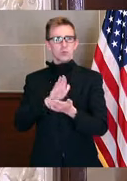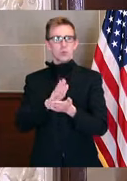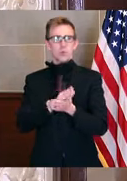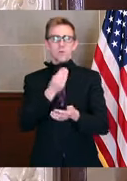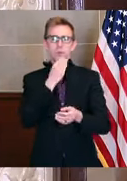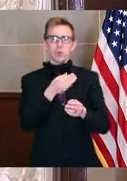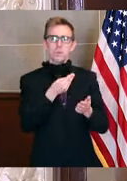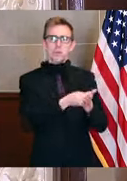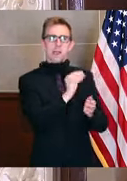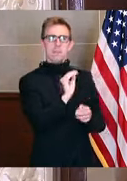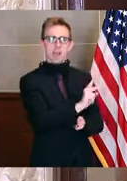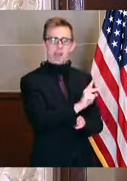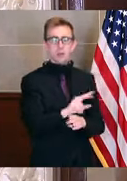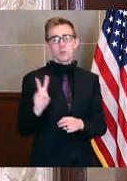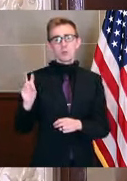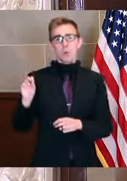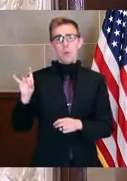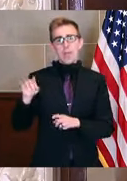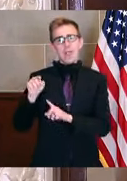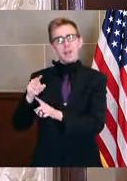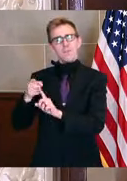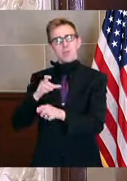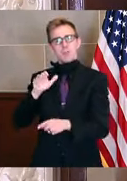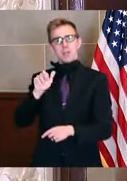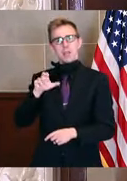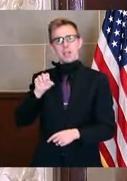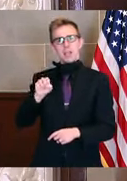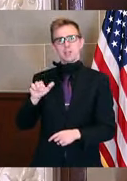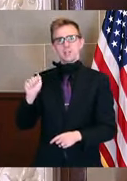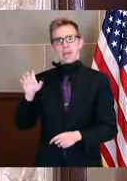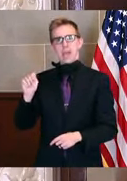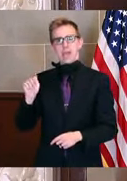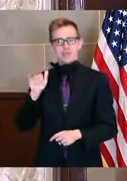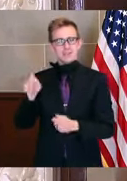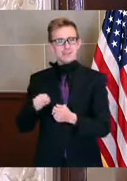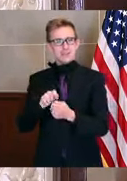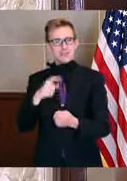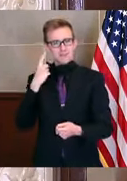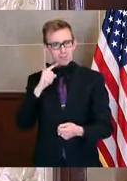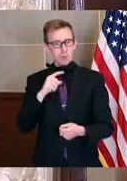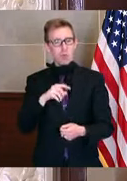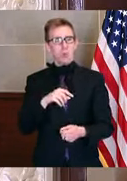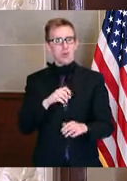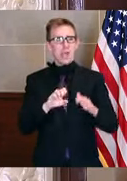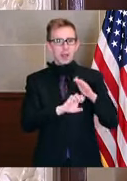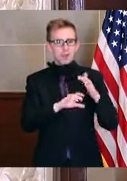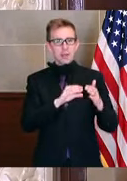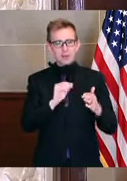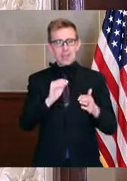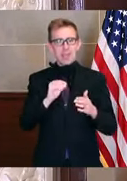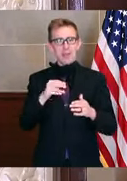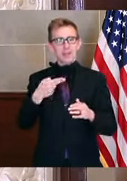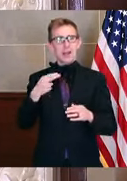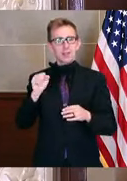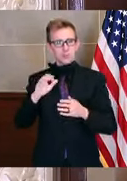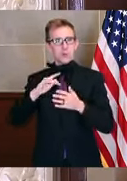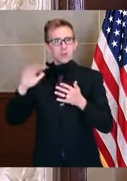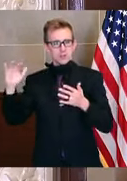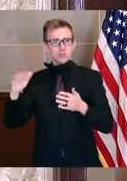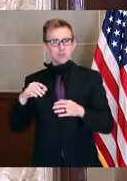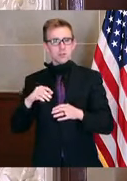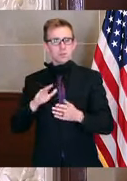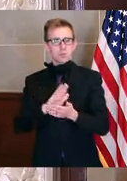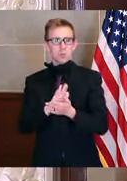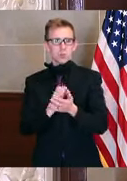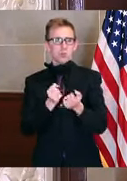And then the 208 million is coming through the CARES Act and that's specifically to the elementary and secondary school relief fund. And what will